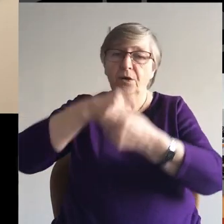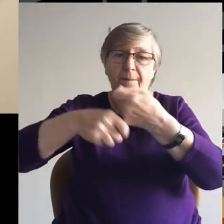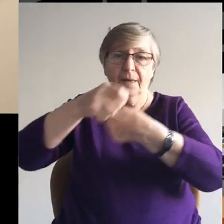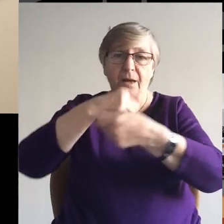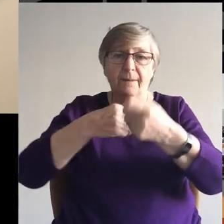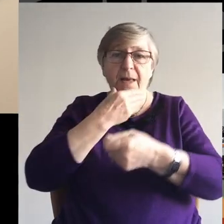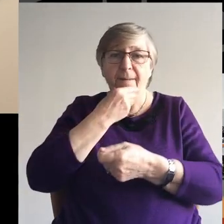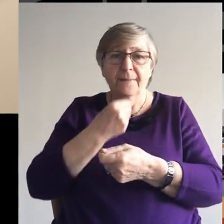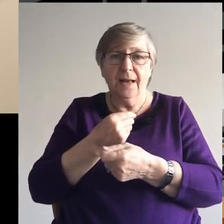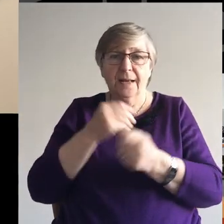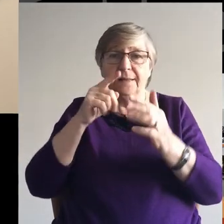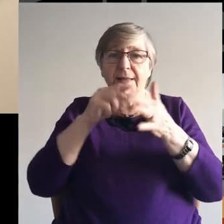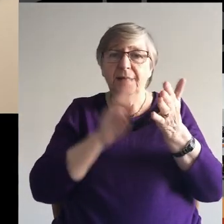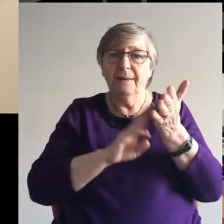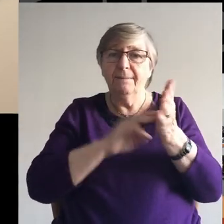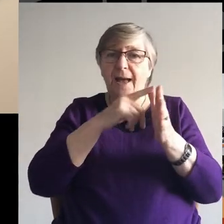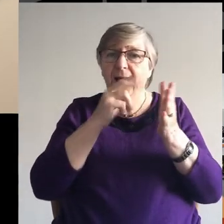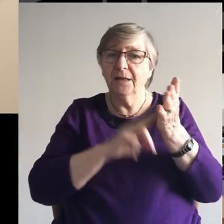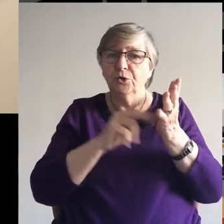Emmanuel,